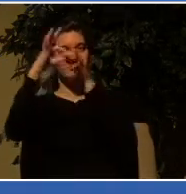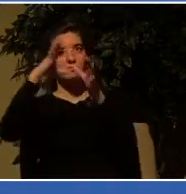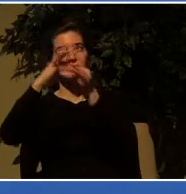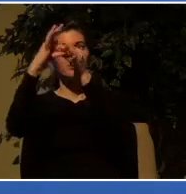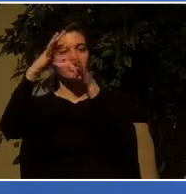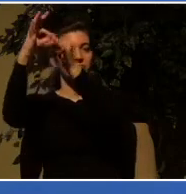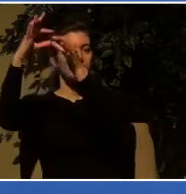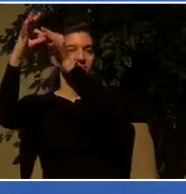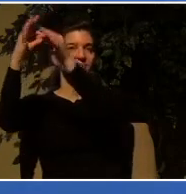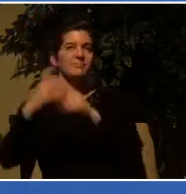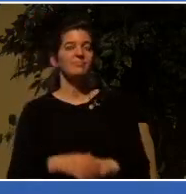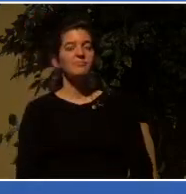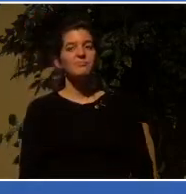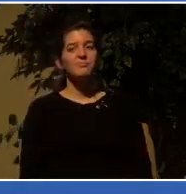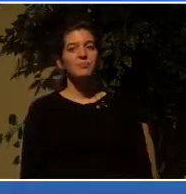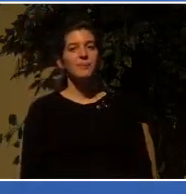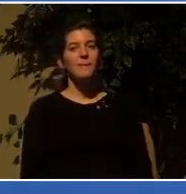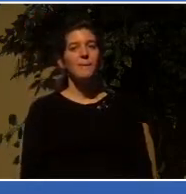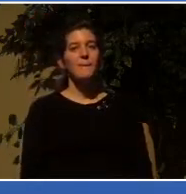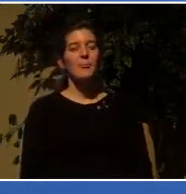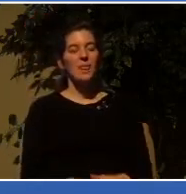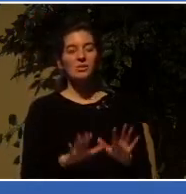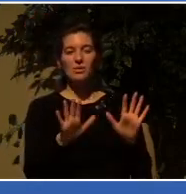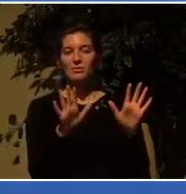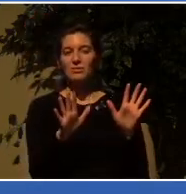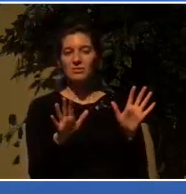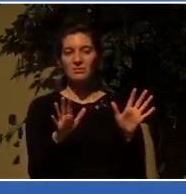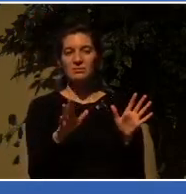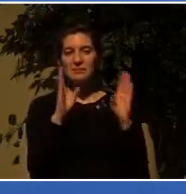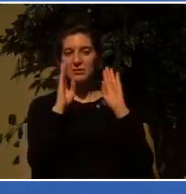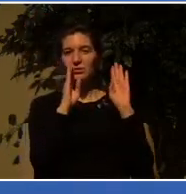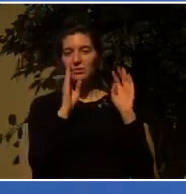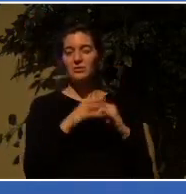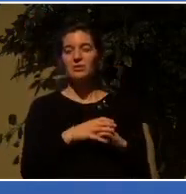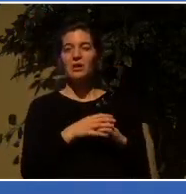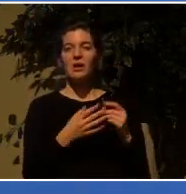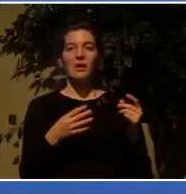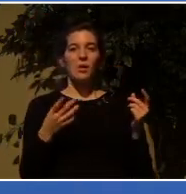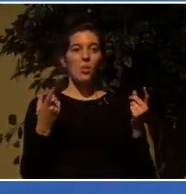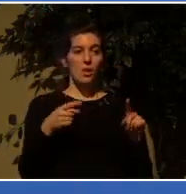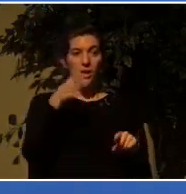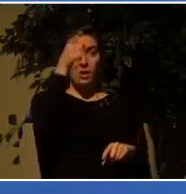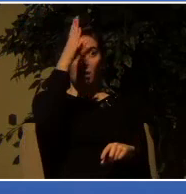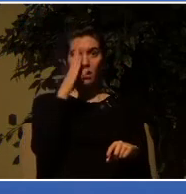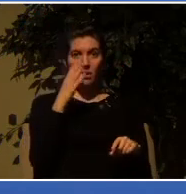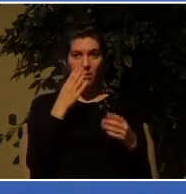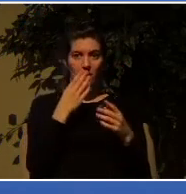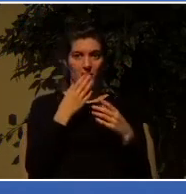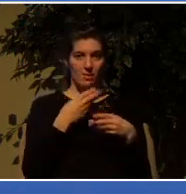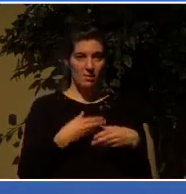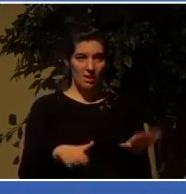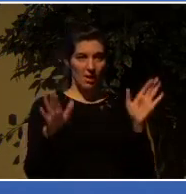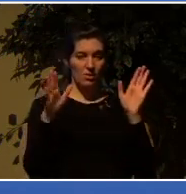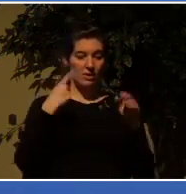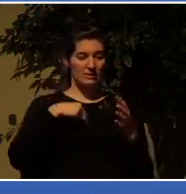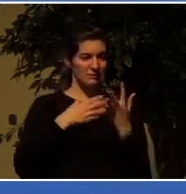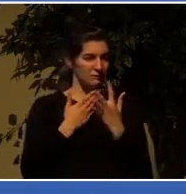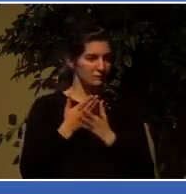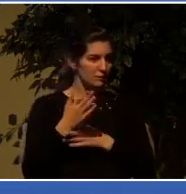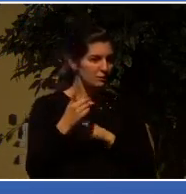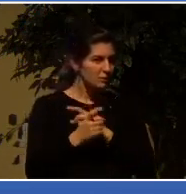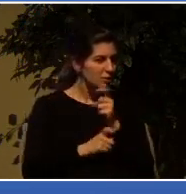or mine, and when God allows persecution into our lives,